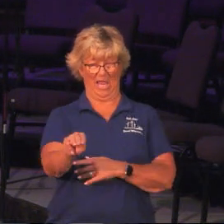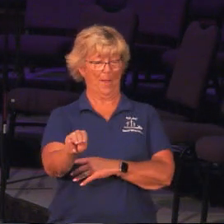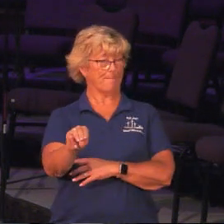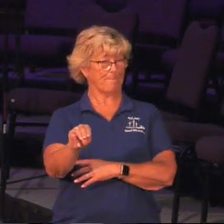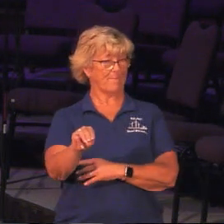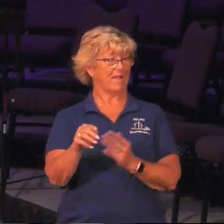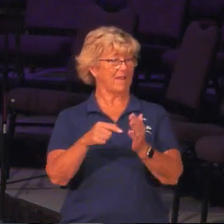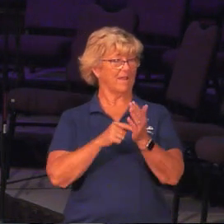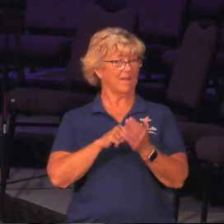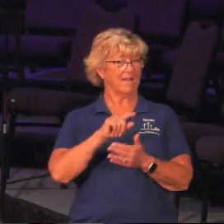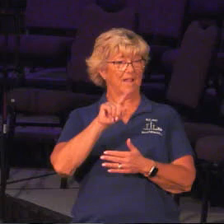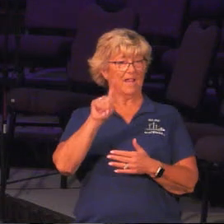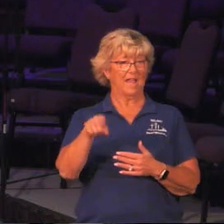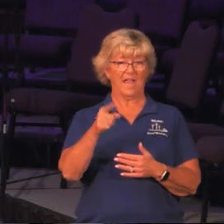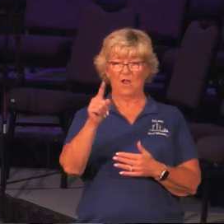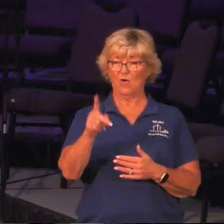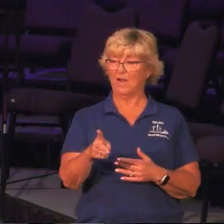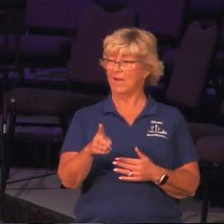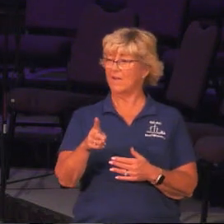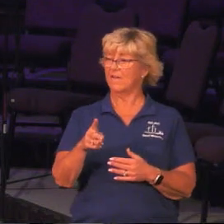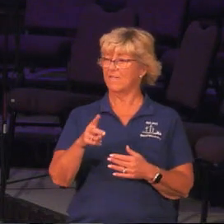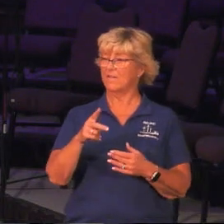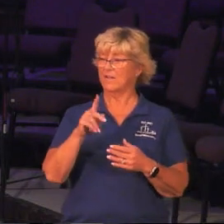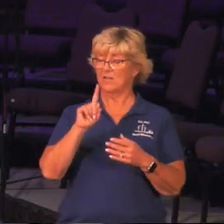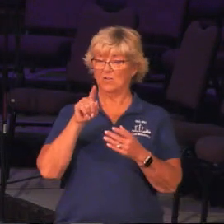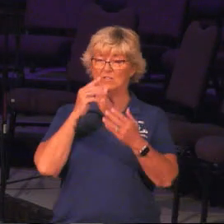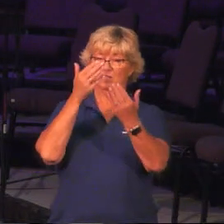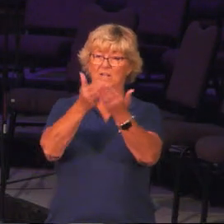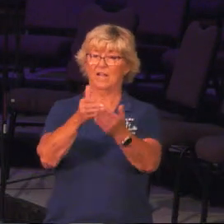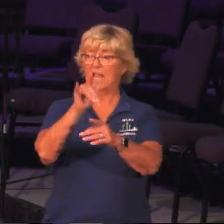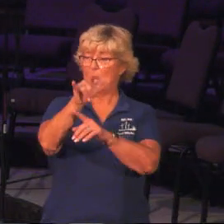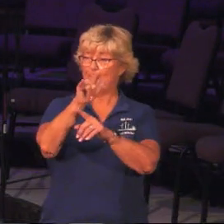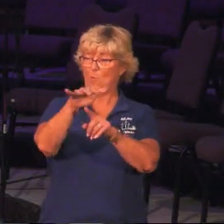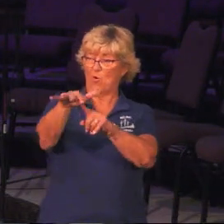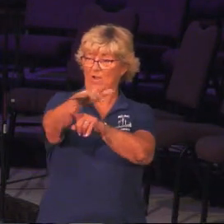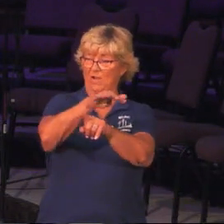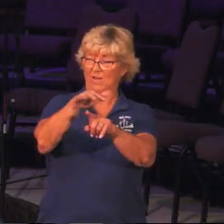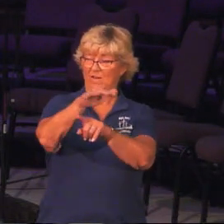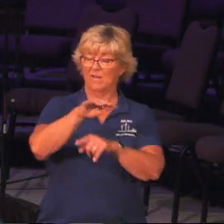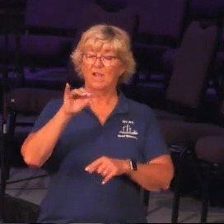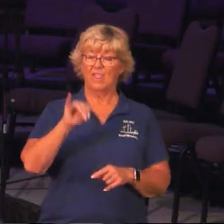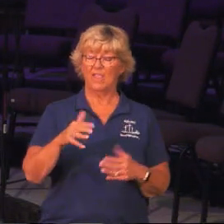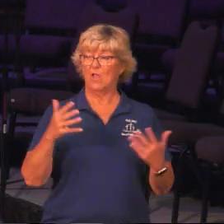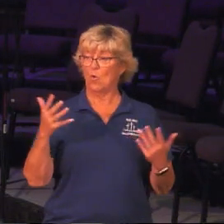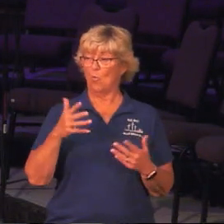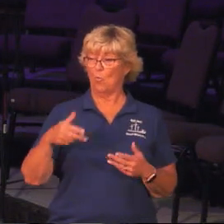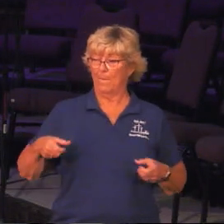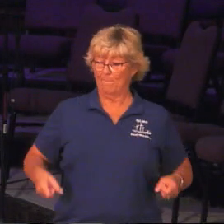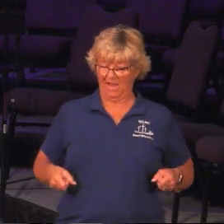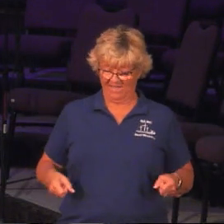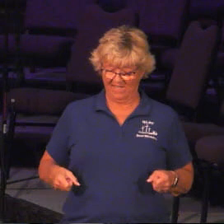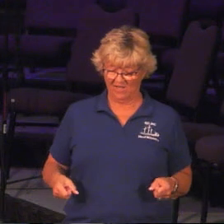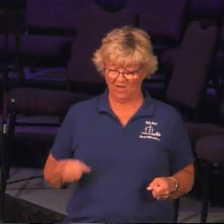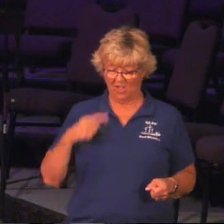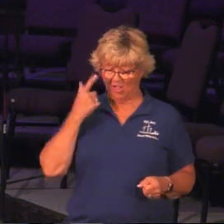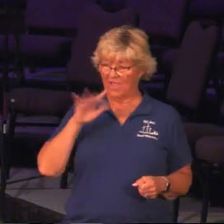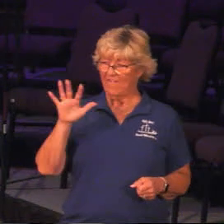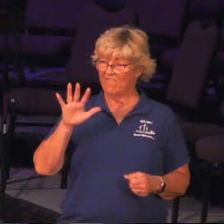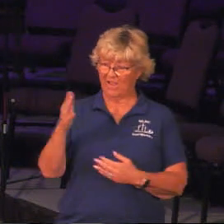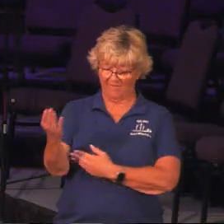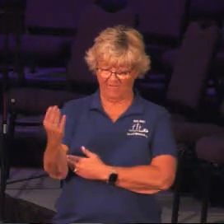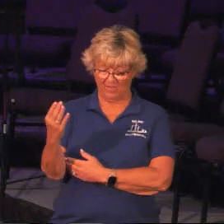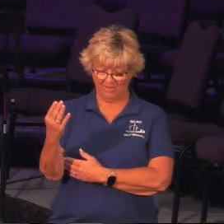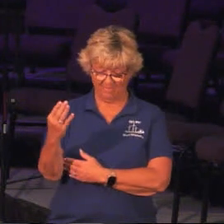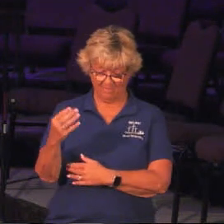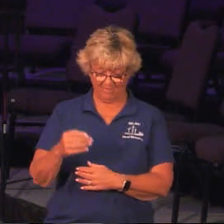another hour and a half to make it outside of their airport terminal because this is what baggage came looks like at 5 a.m. in Chennai.